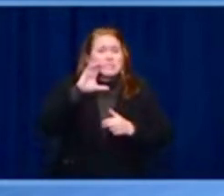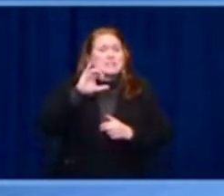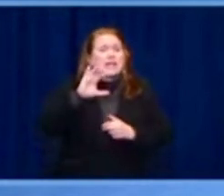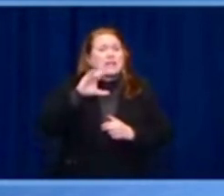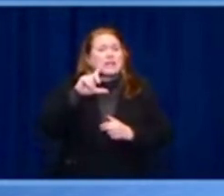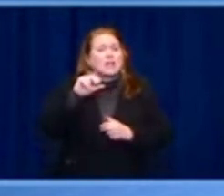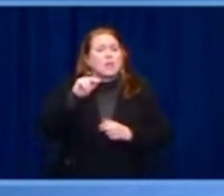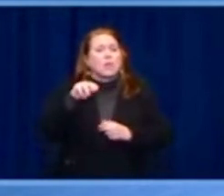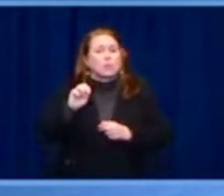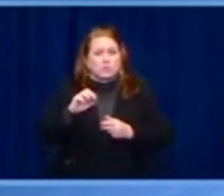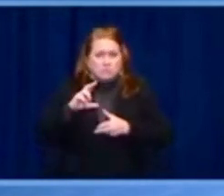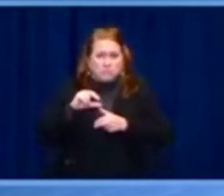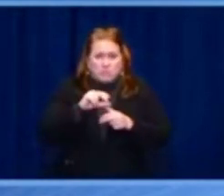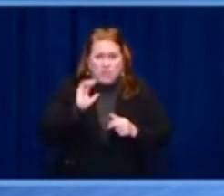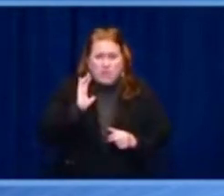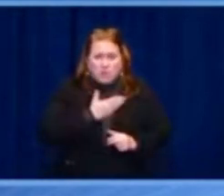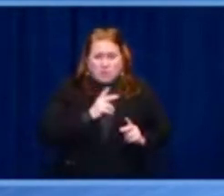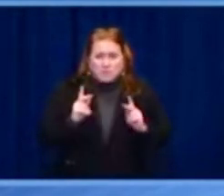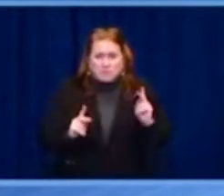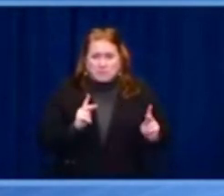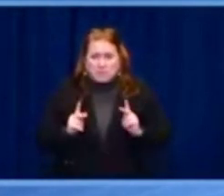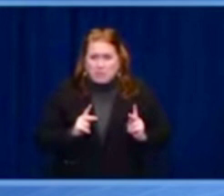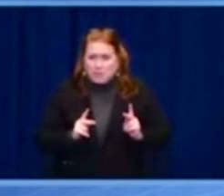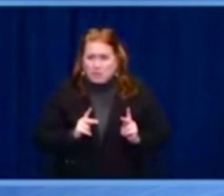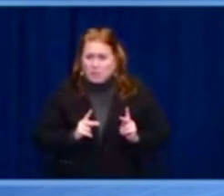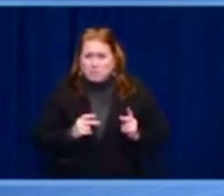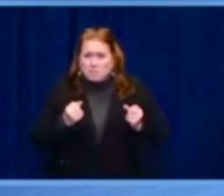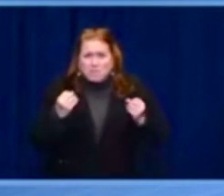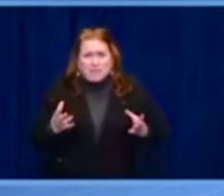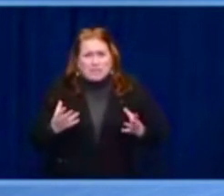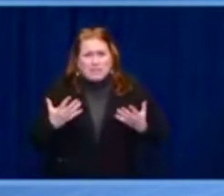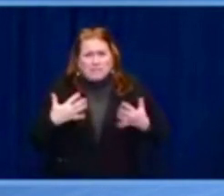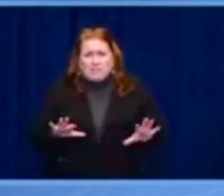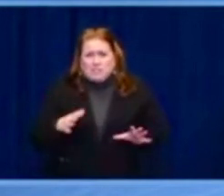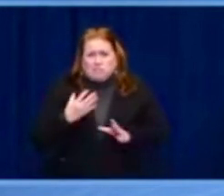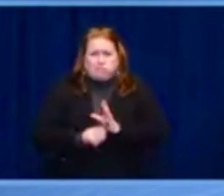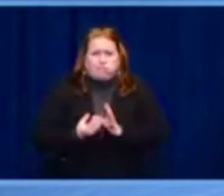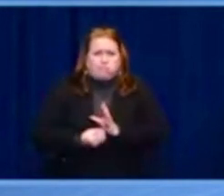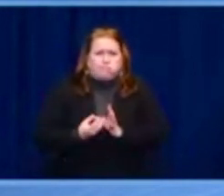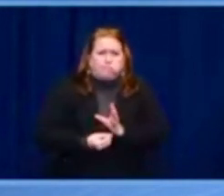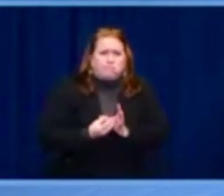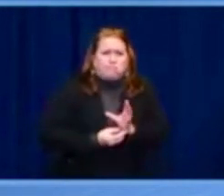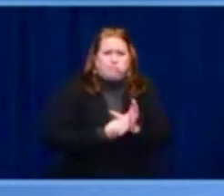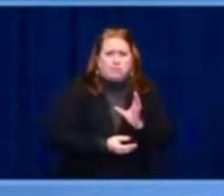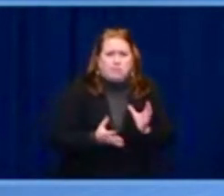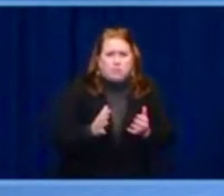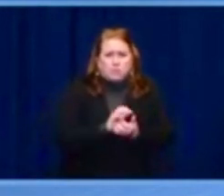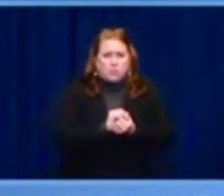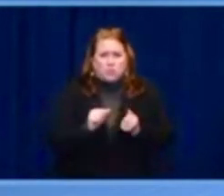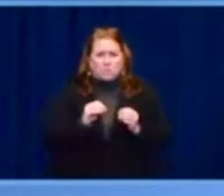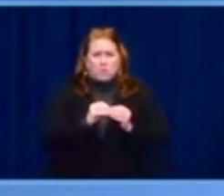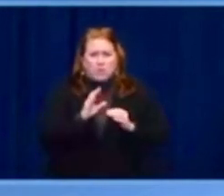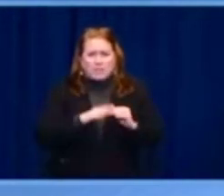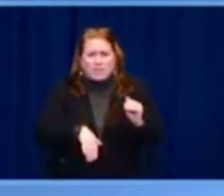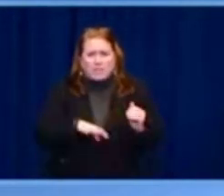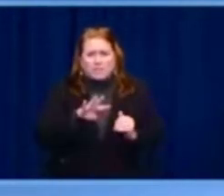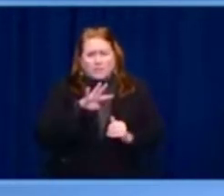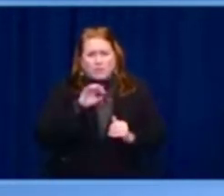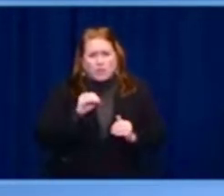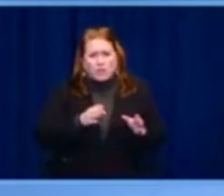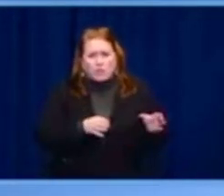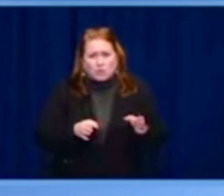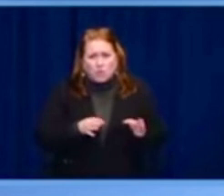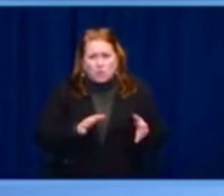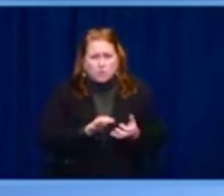Is it not a moral duty for you who love freedom to come to Malawi's aid with substantial resources